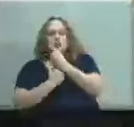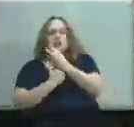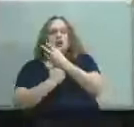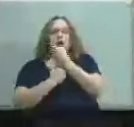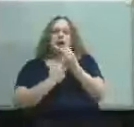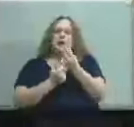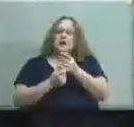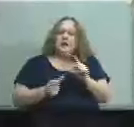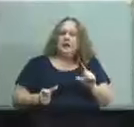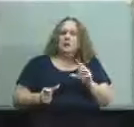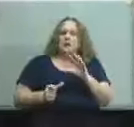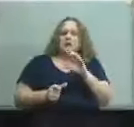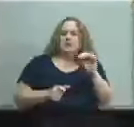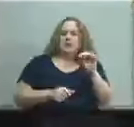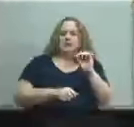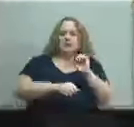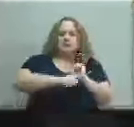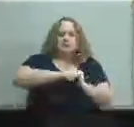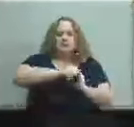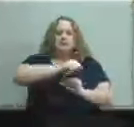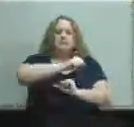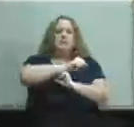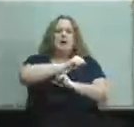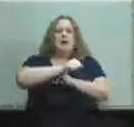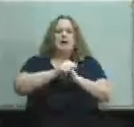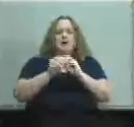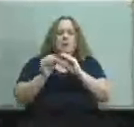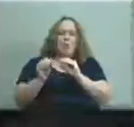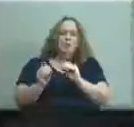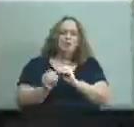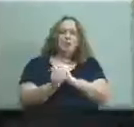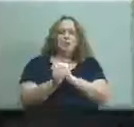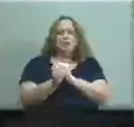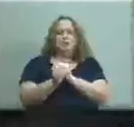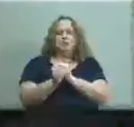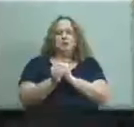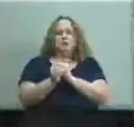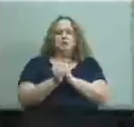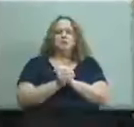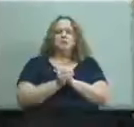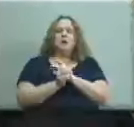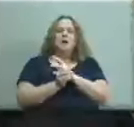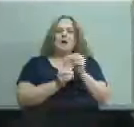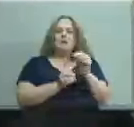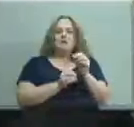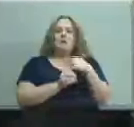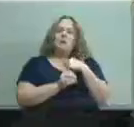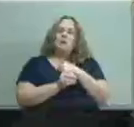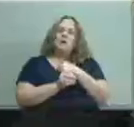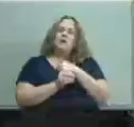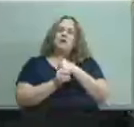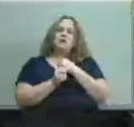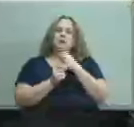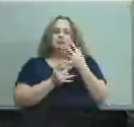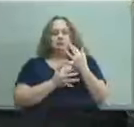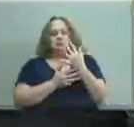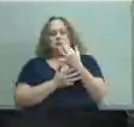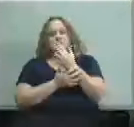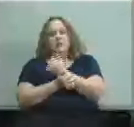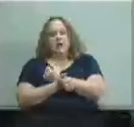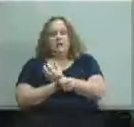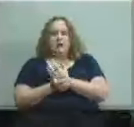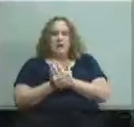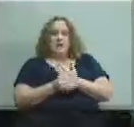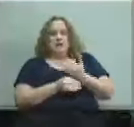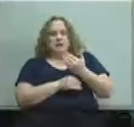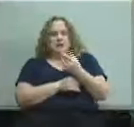an organization so um we're taking all the information that we have and moving forward um to you know bring forward to you in the